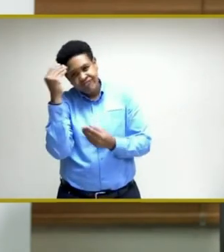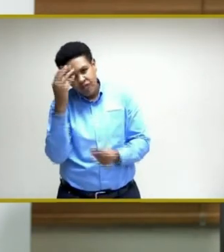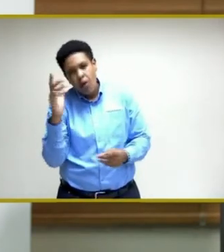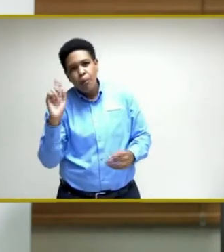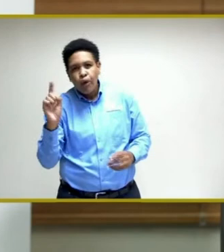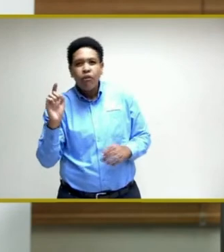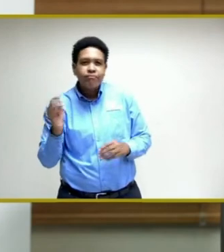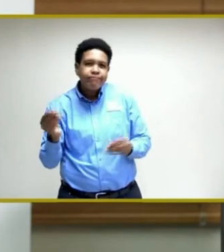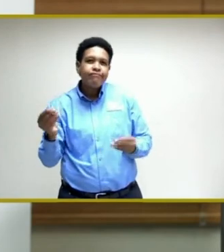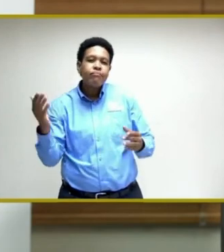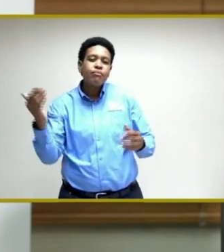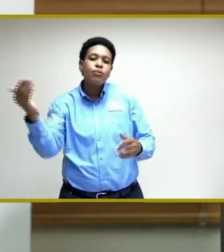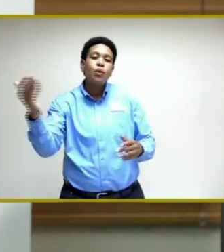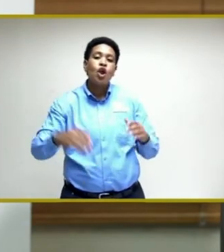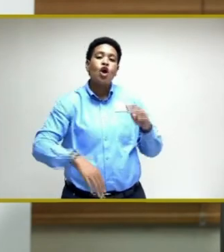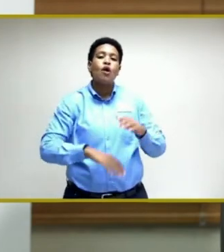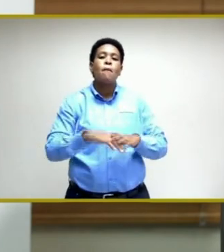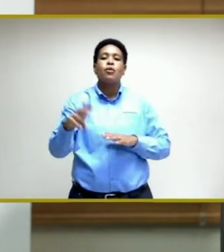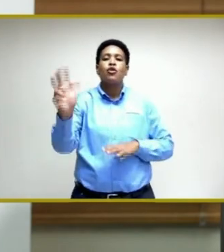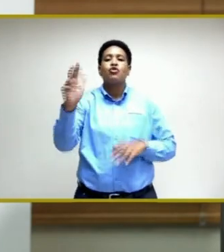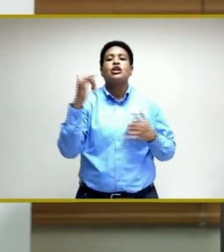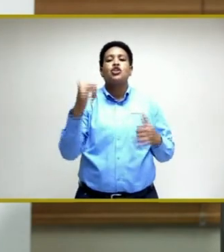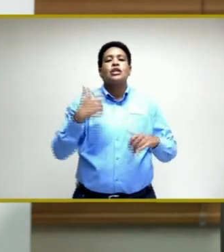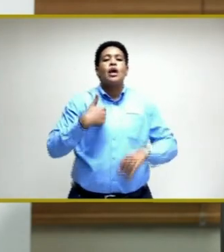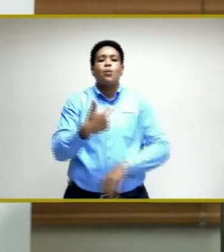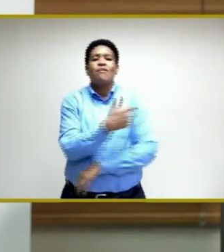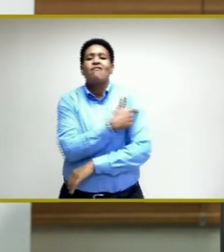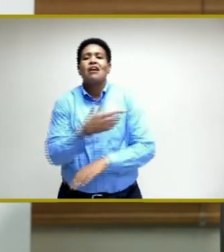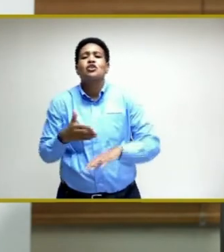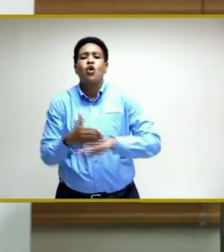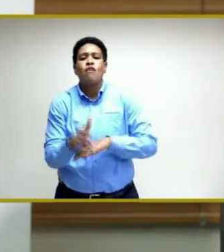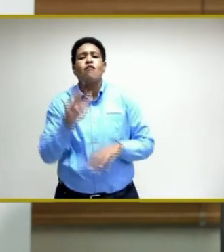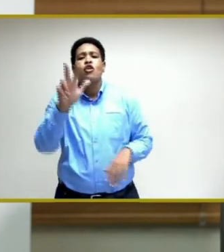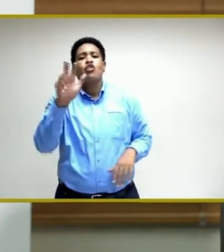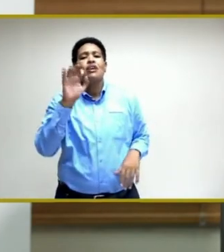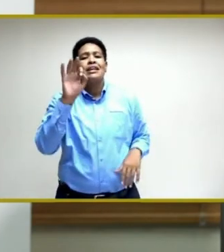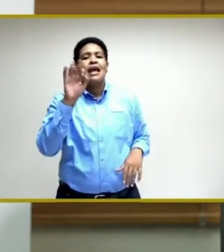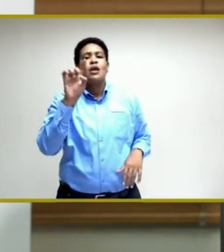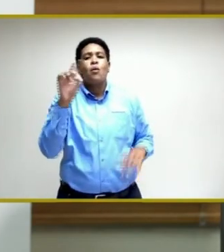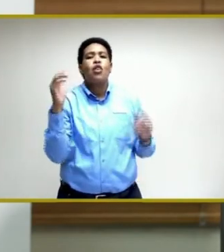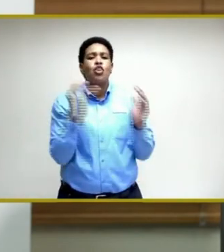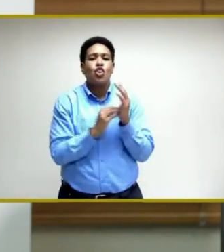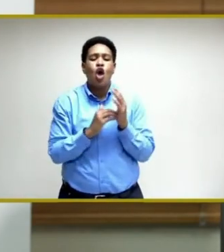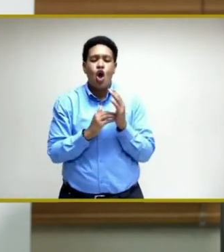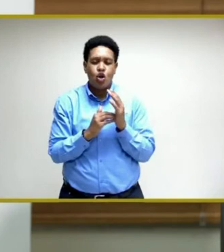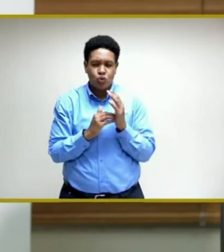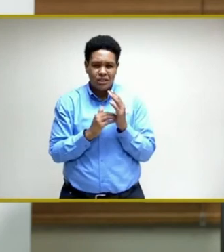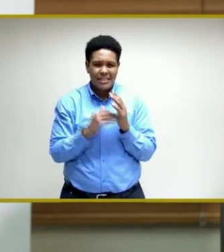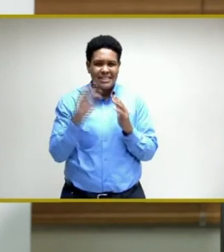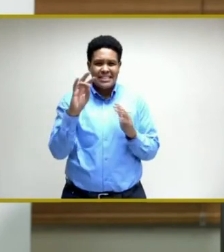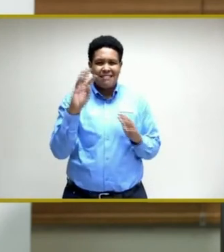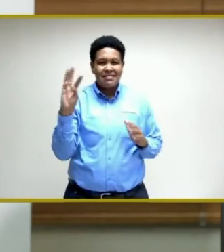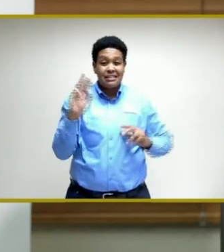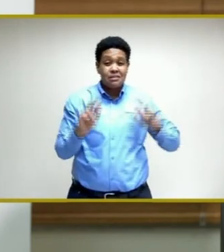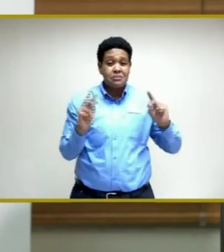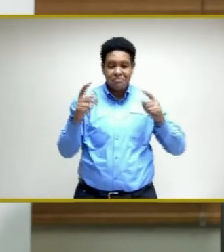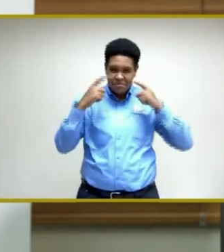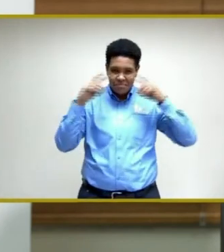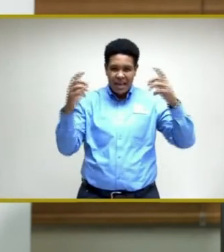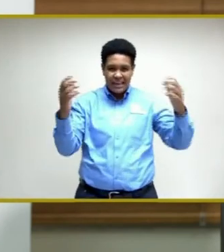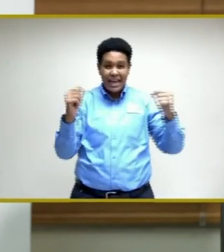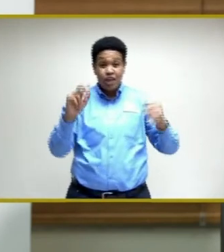Up to 3 p.m. today, we had vaccinated over some 391,076 persons,